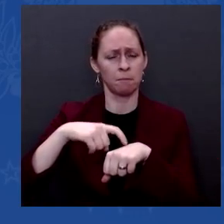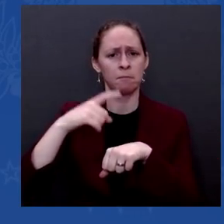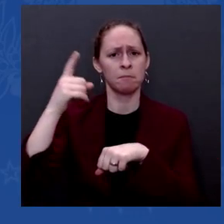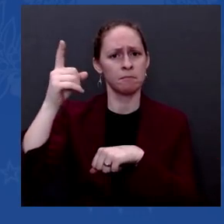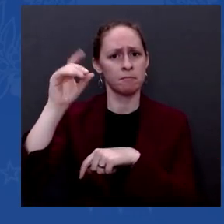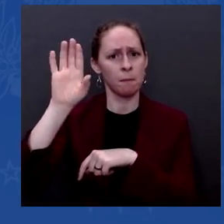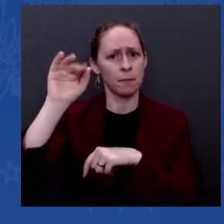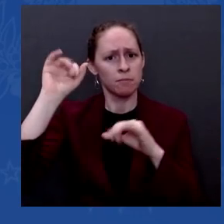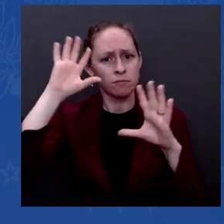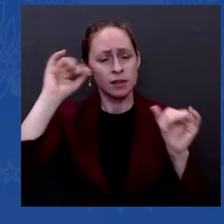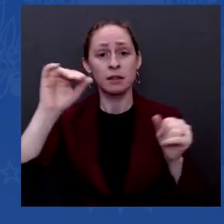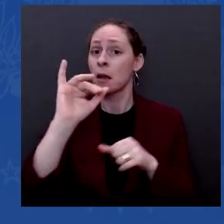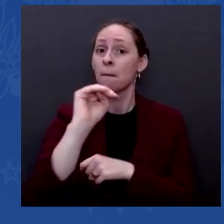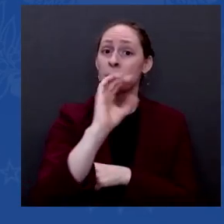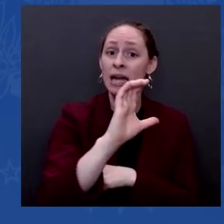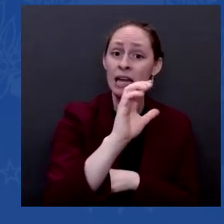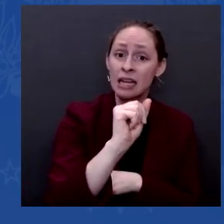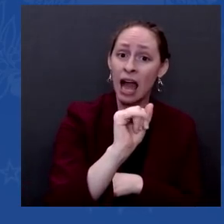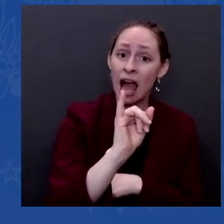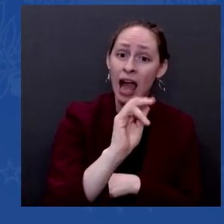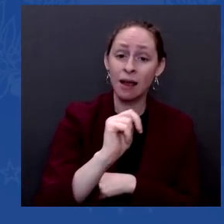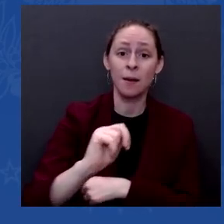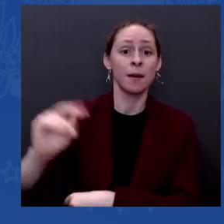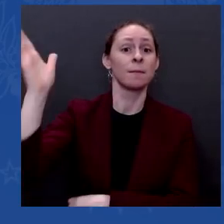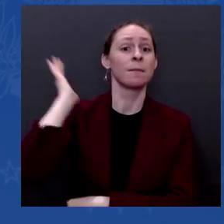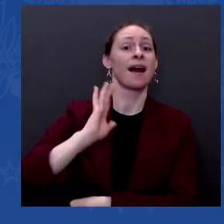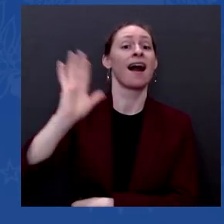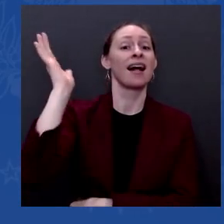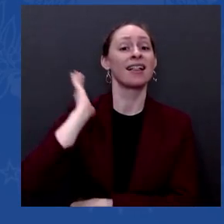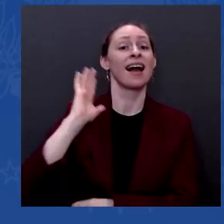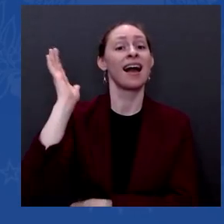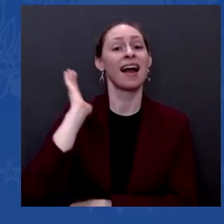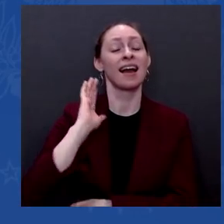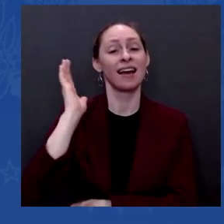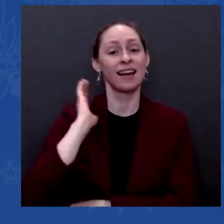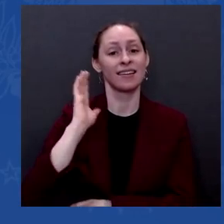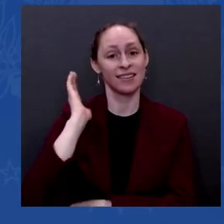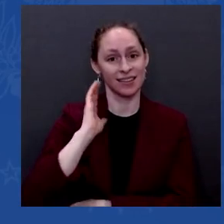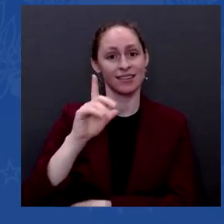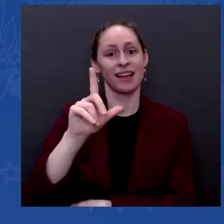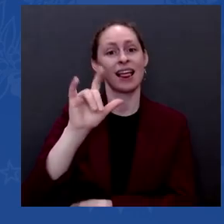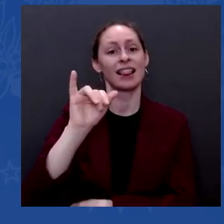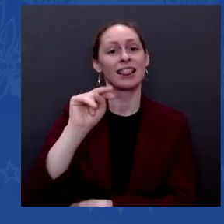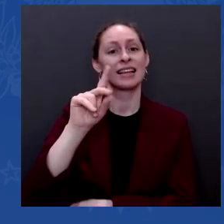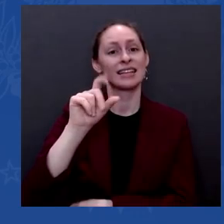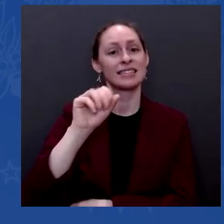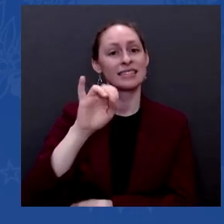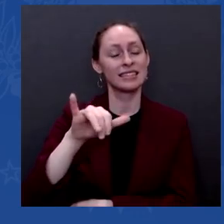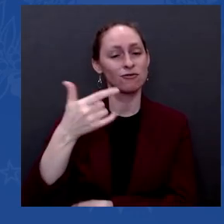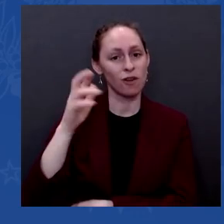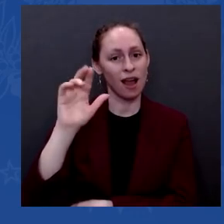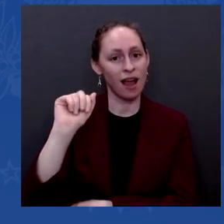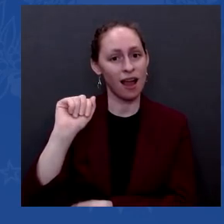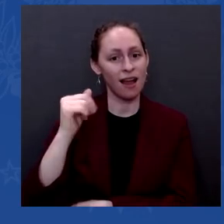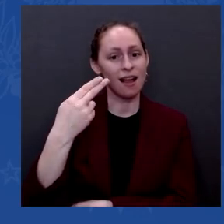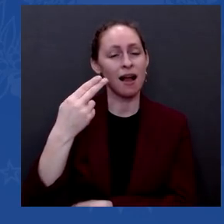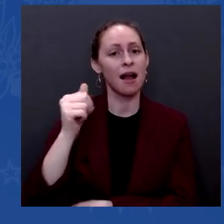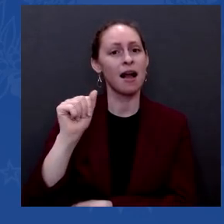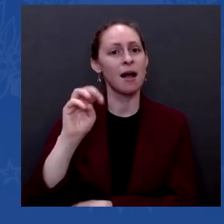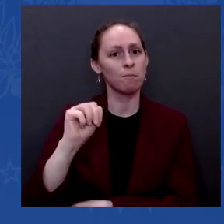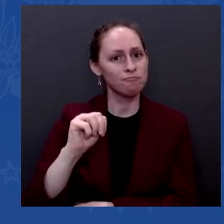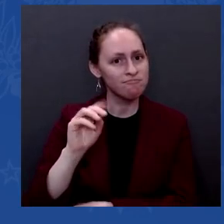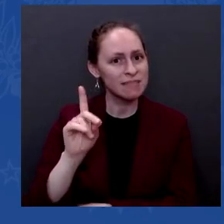Lindsey Graham. And so, the difference here is, there seems to be a desire